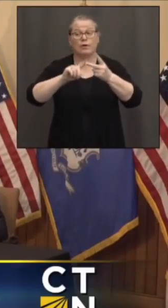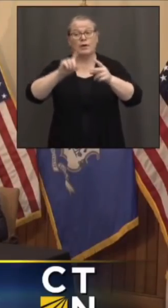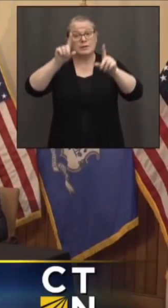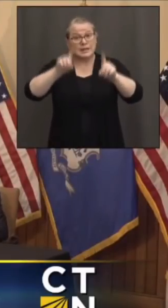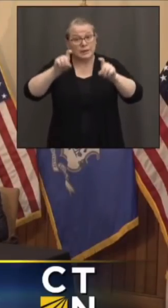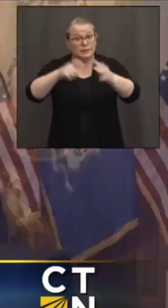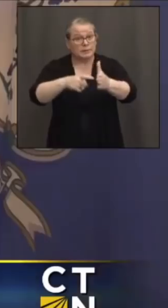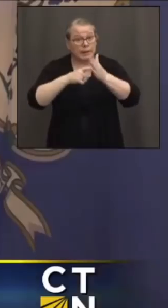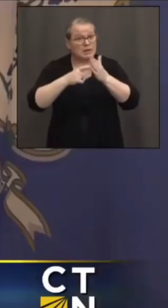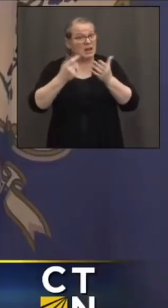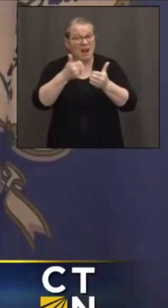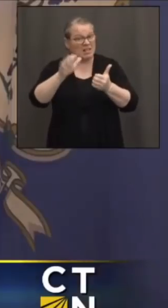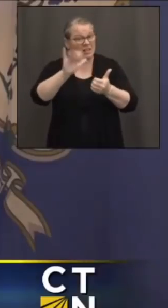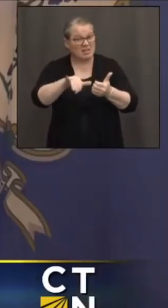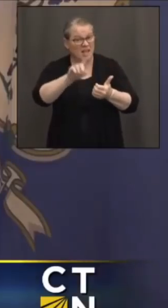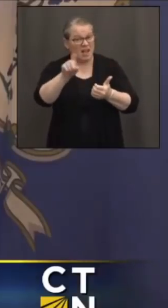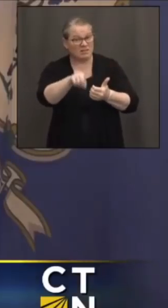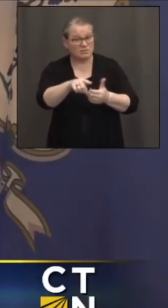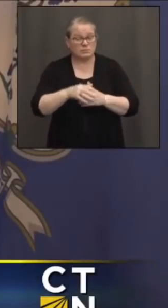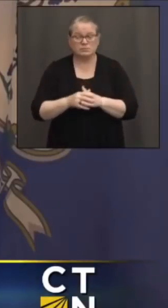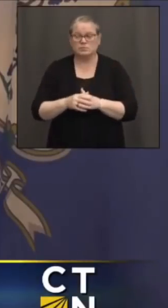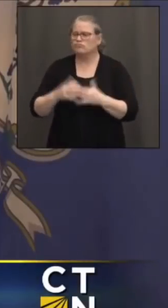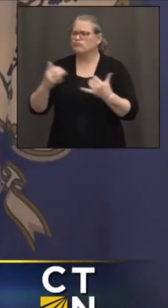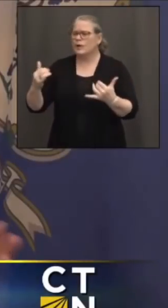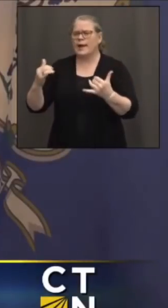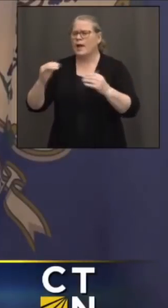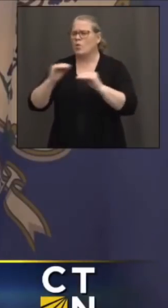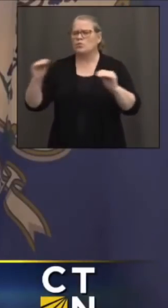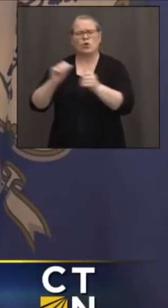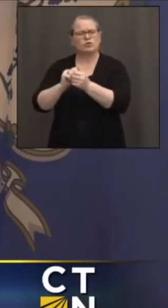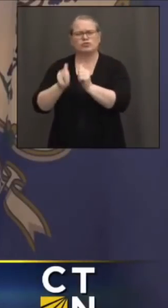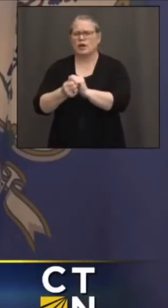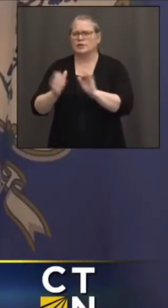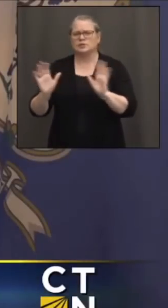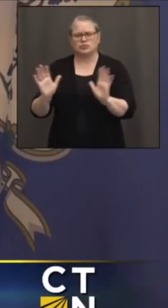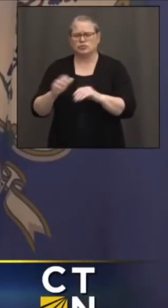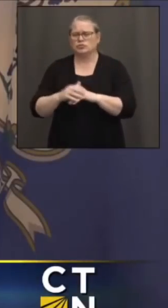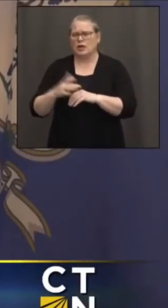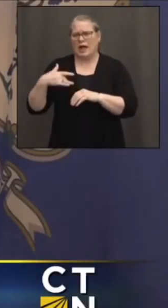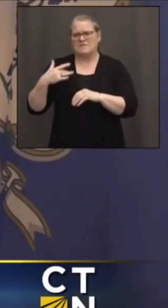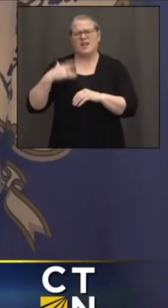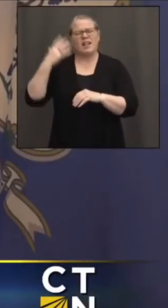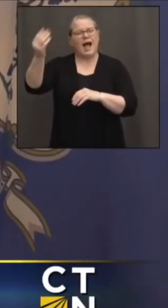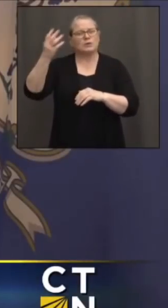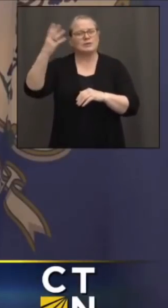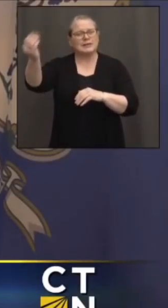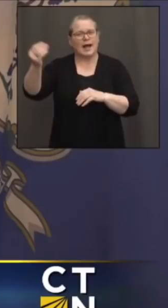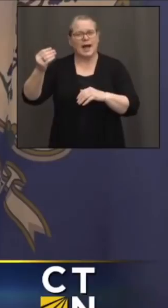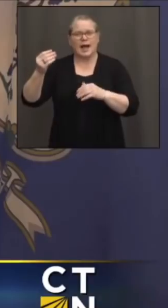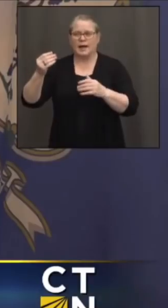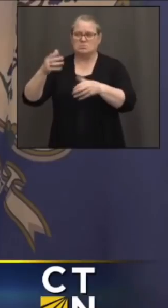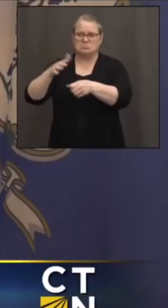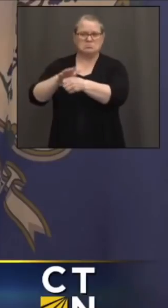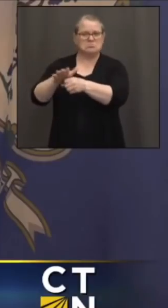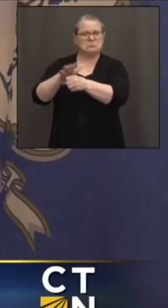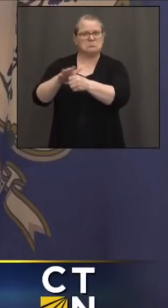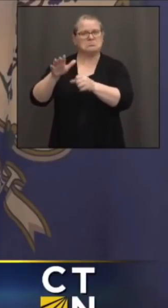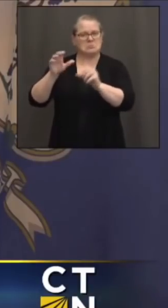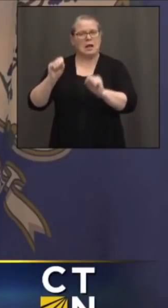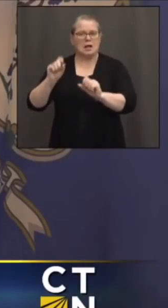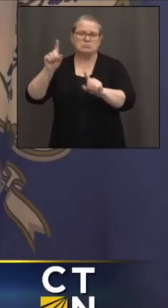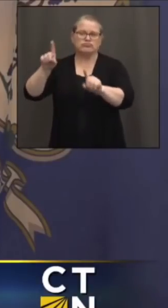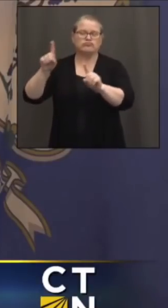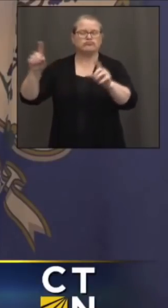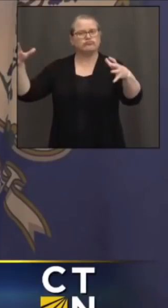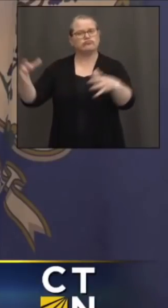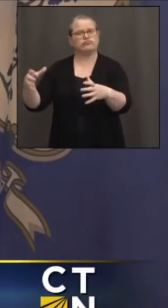No changes at this point. But I think outdoors, you're going to have a fair amount of capacity there. So those proms and graduations can